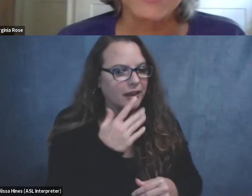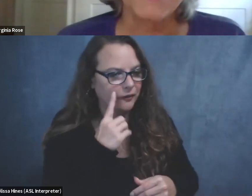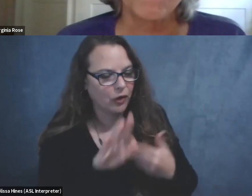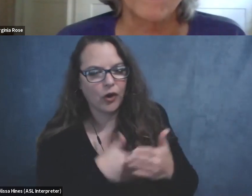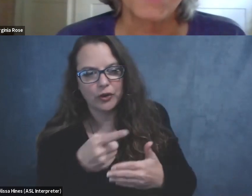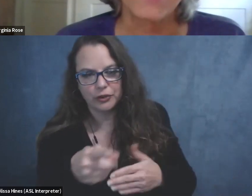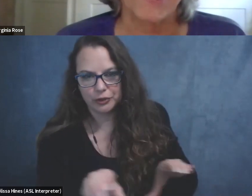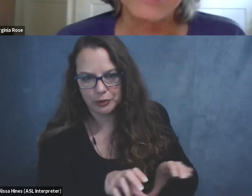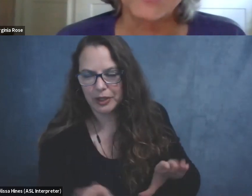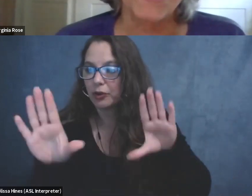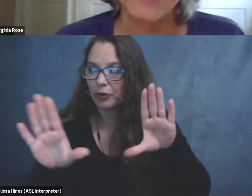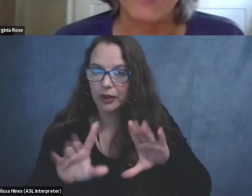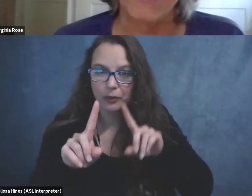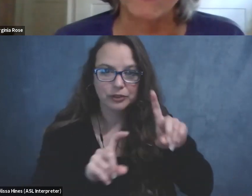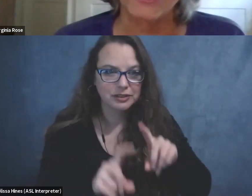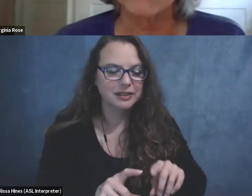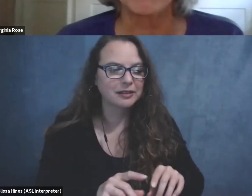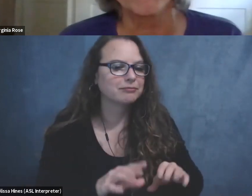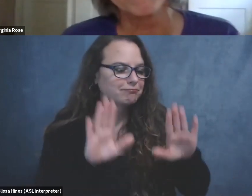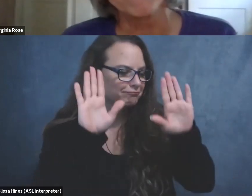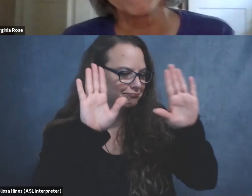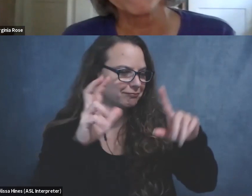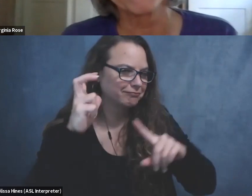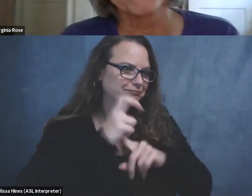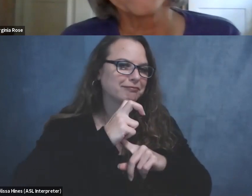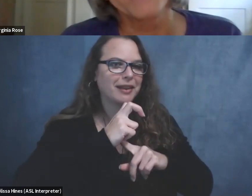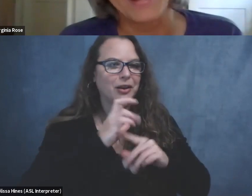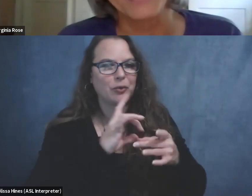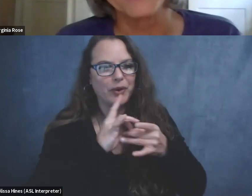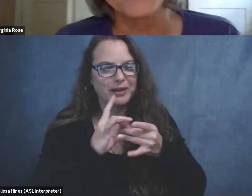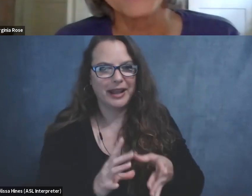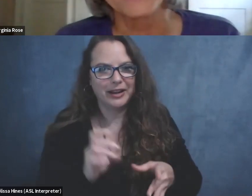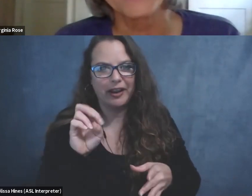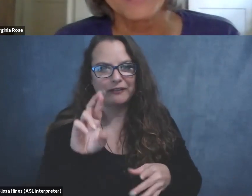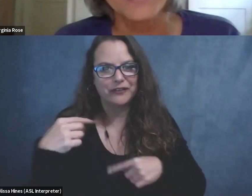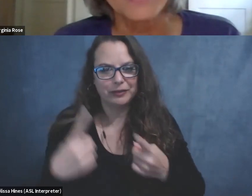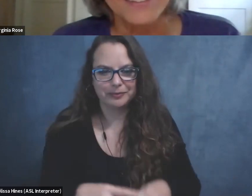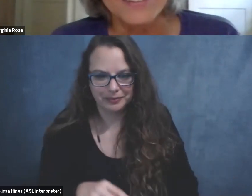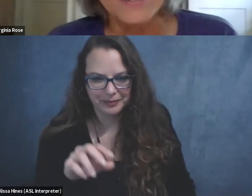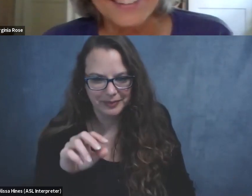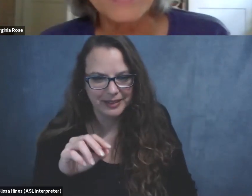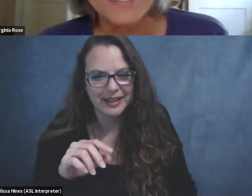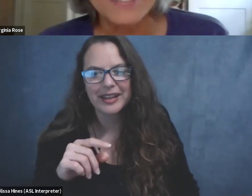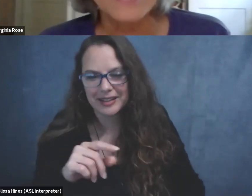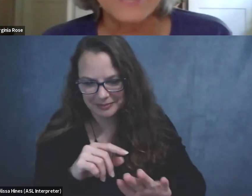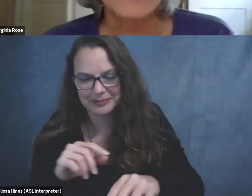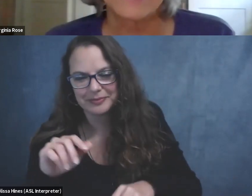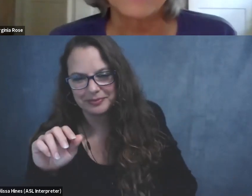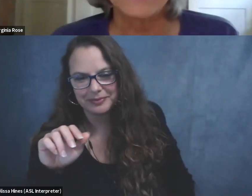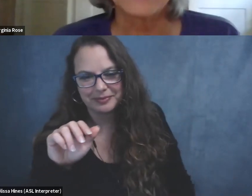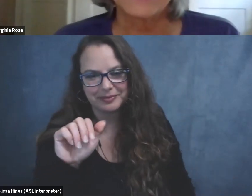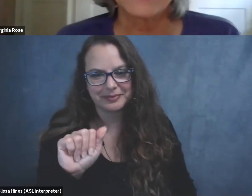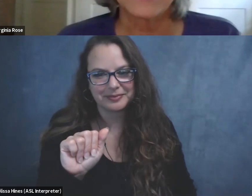great questions and for being the greatest coordinator ever. This was wonderful. Thank you, Virginia. Thank you, Freya.